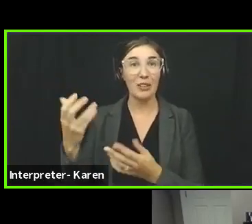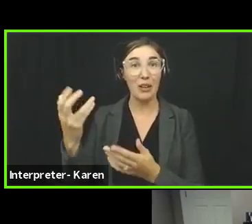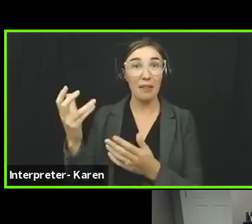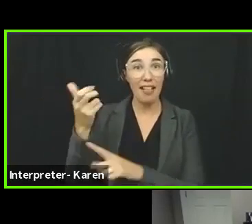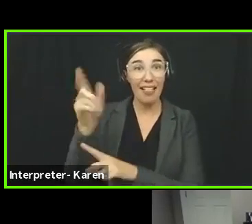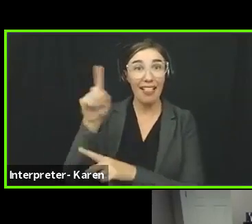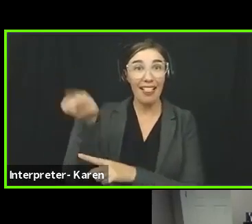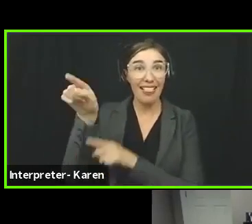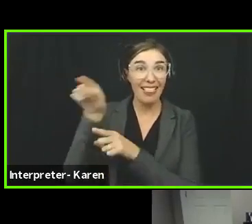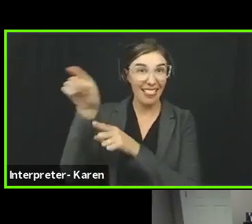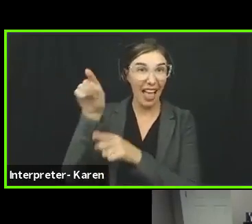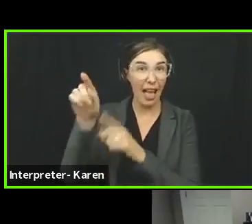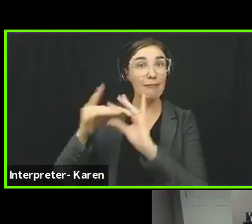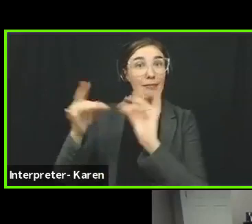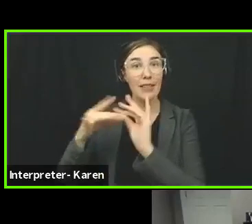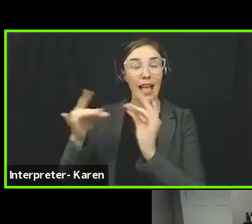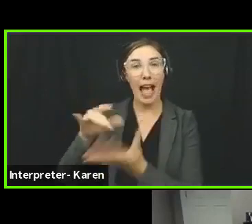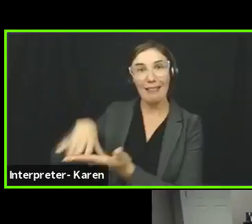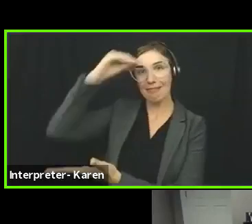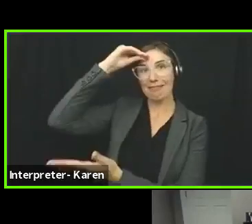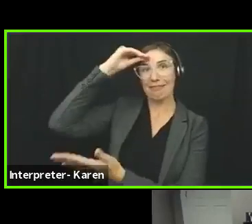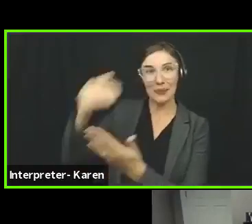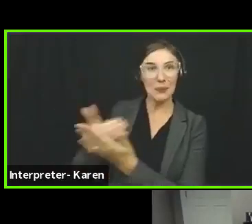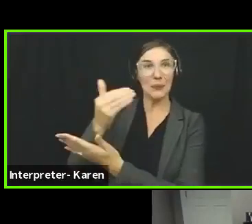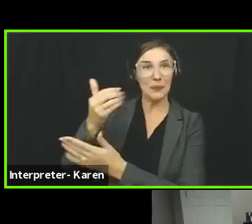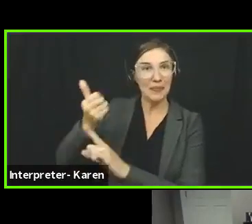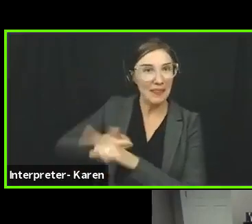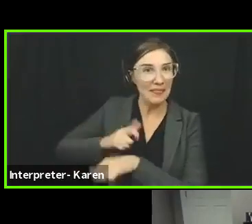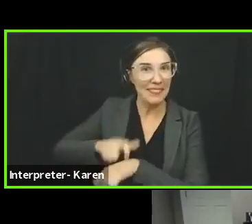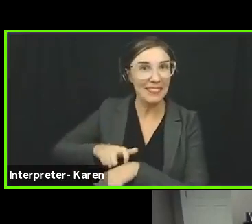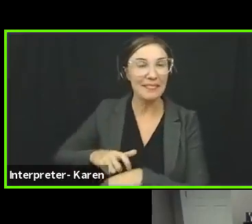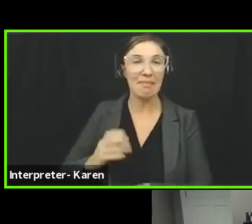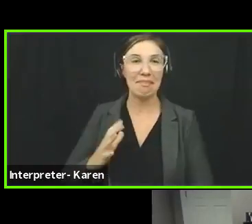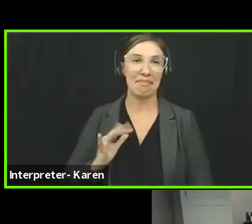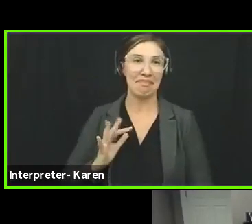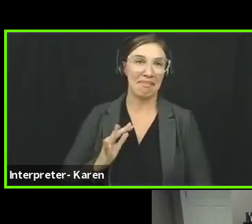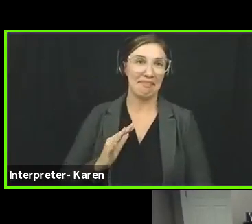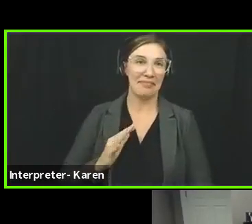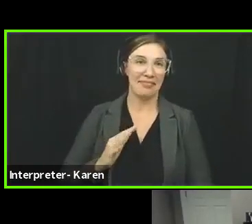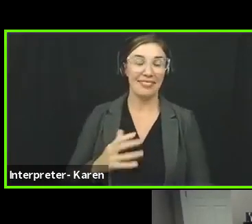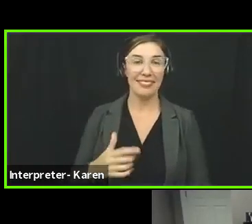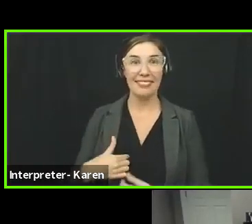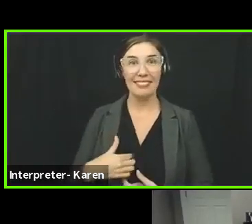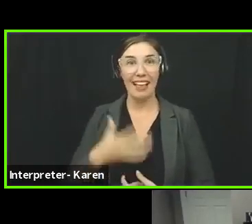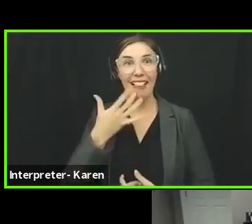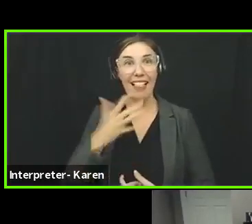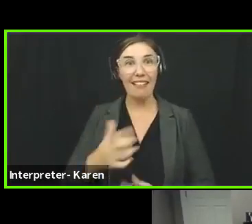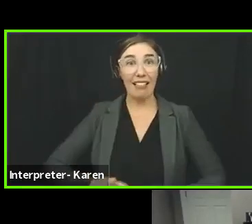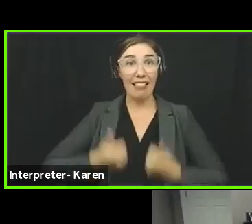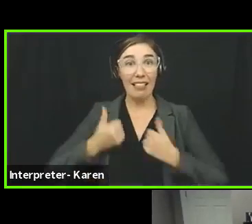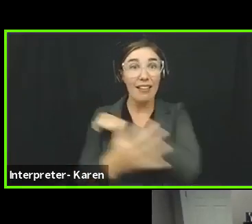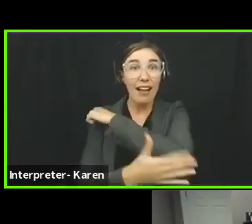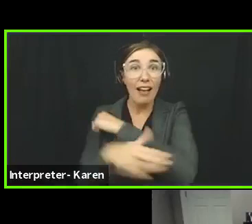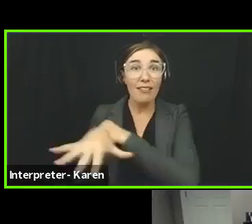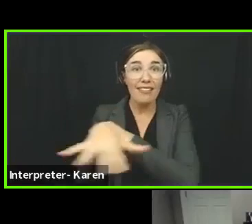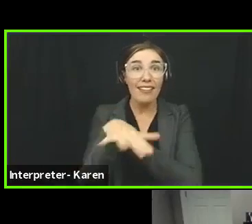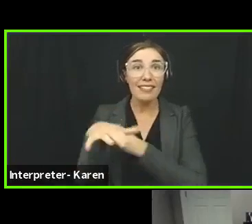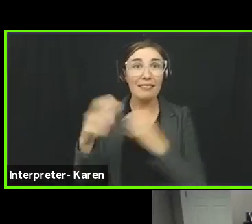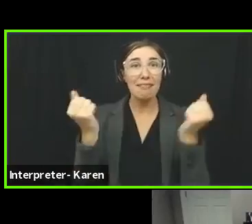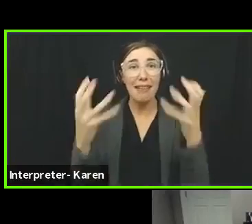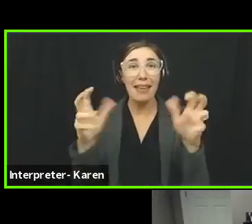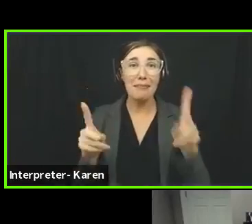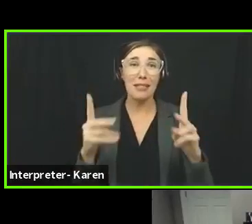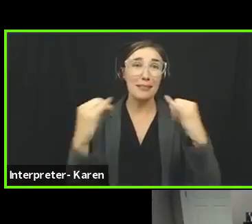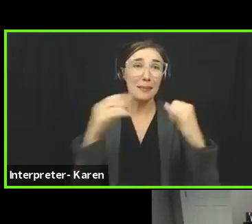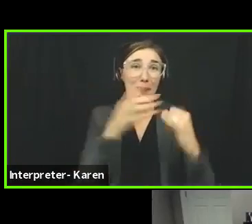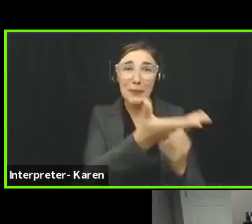it's really wonderful. And I feel really lucky to live in a county where there's so many people like you, Senator,